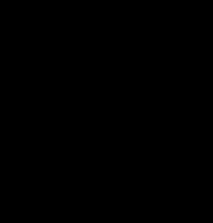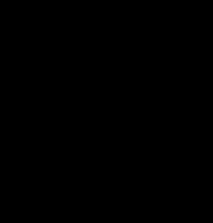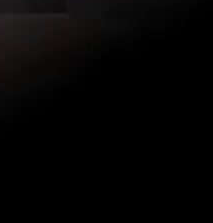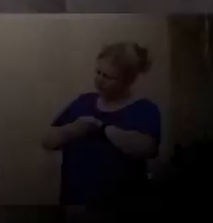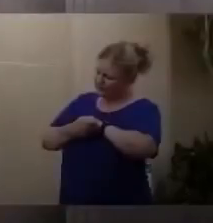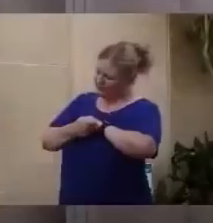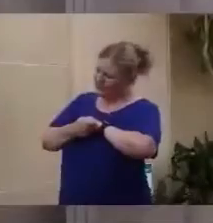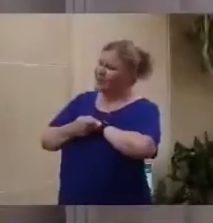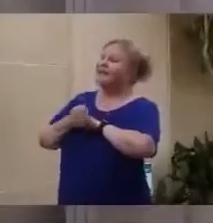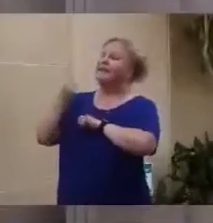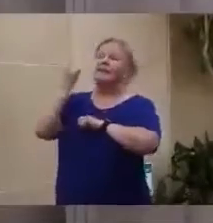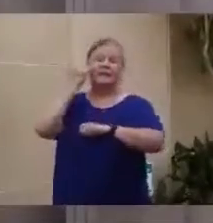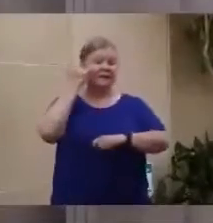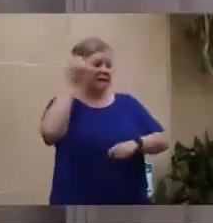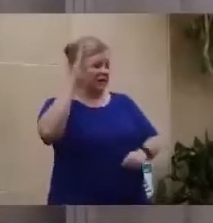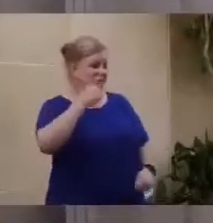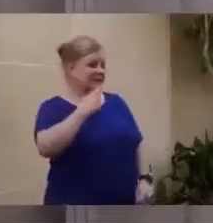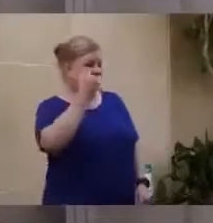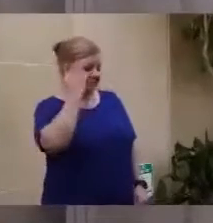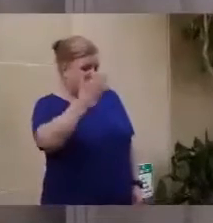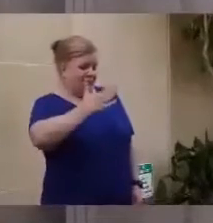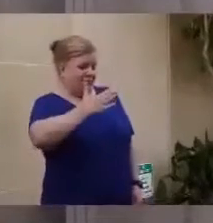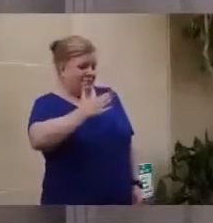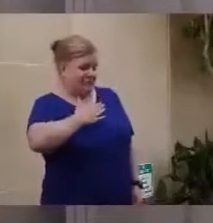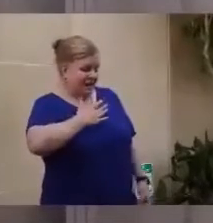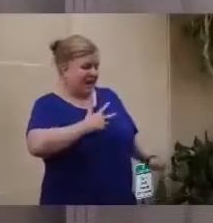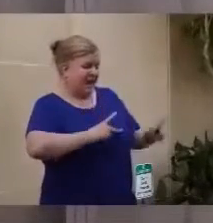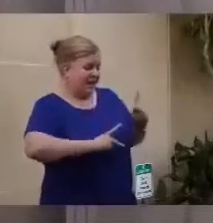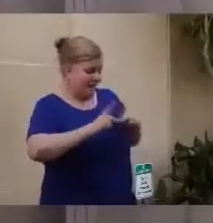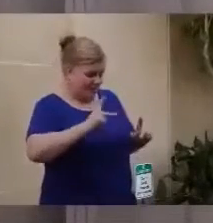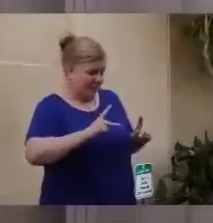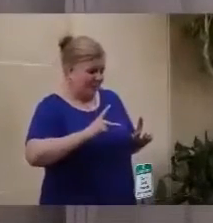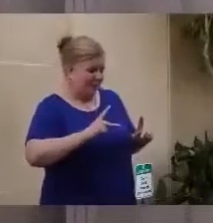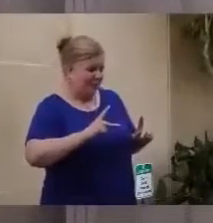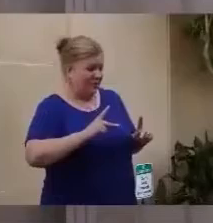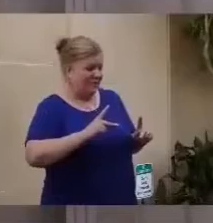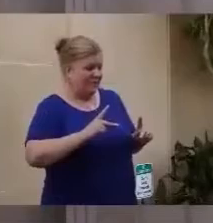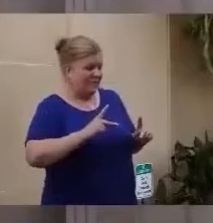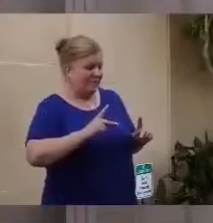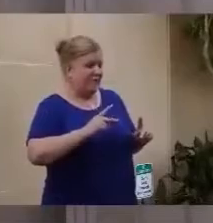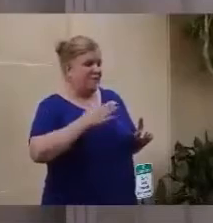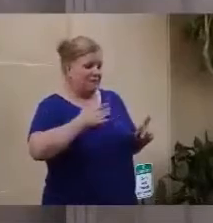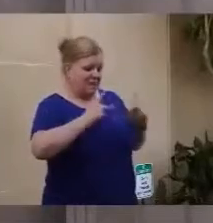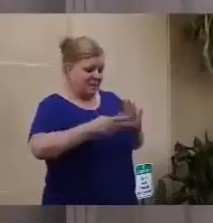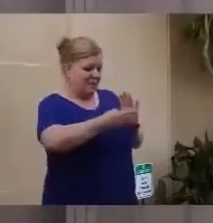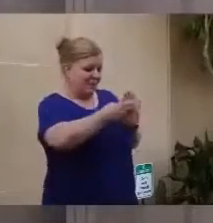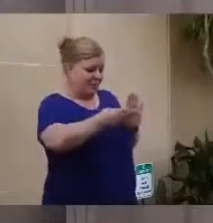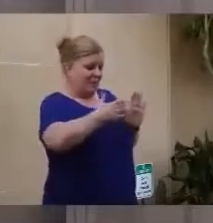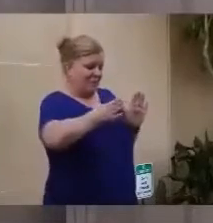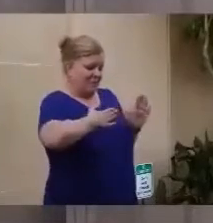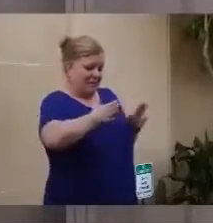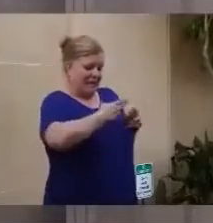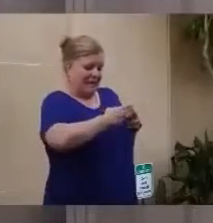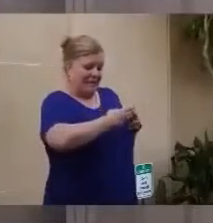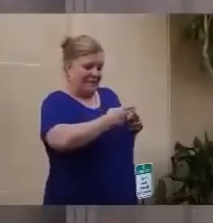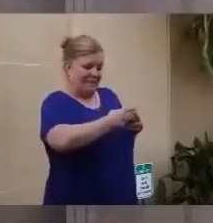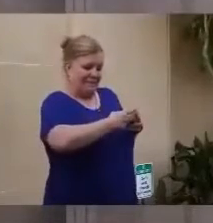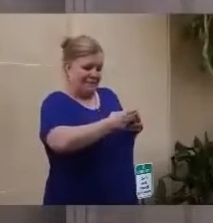If my people, God said, if my people who are called by my name,